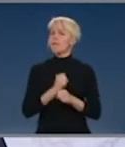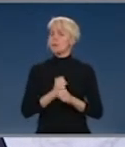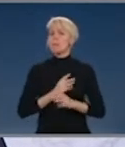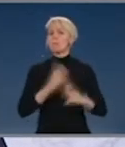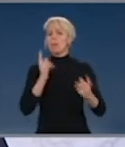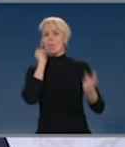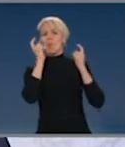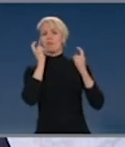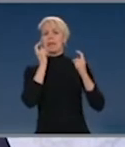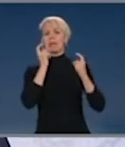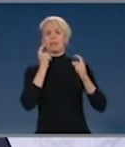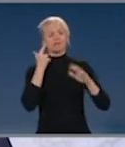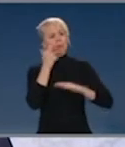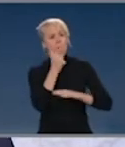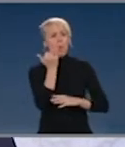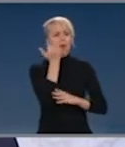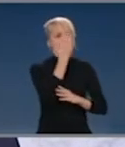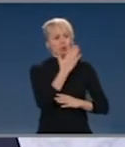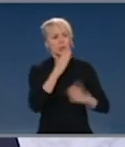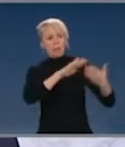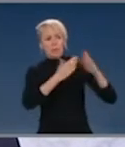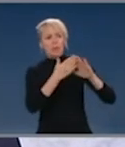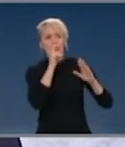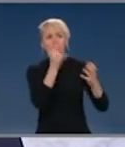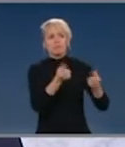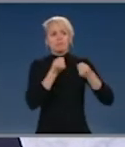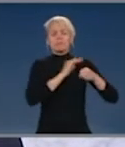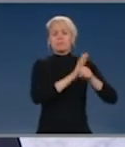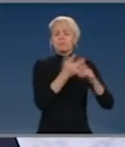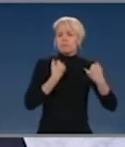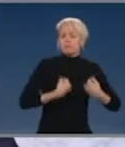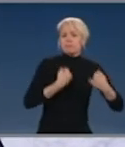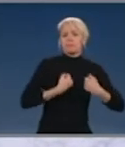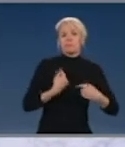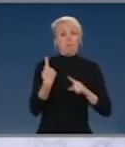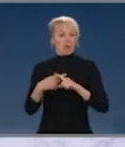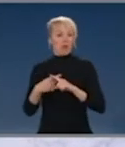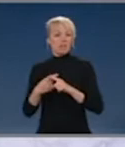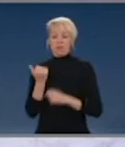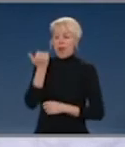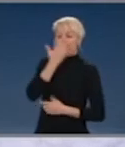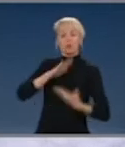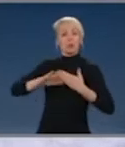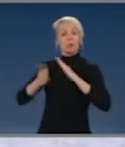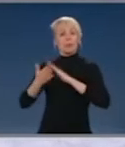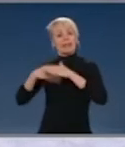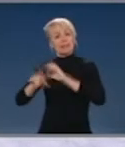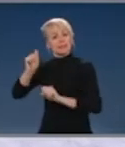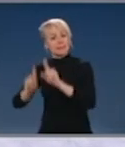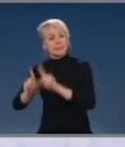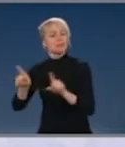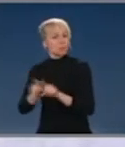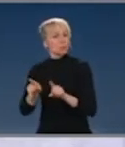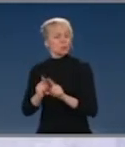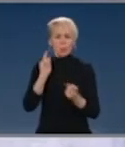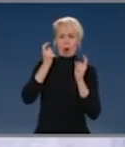just remote communities but metropolitan communities as well and so it is important for people to have their right to protest.